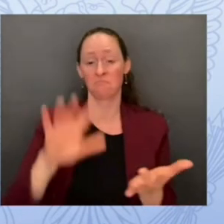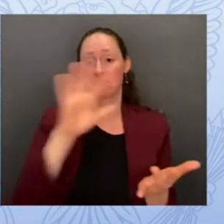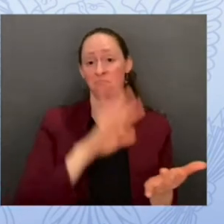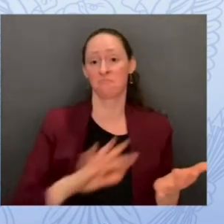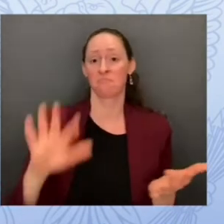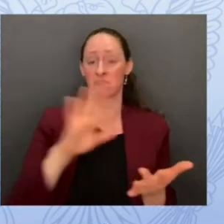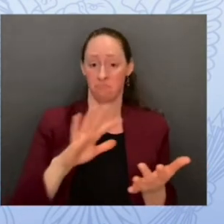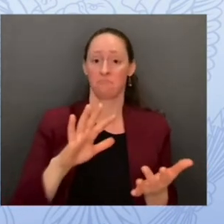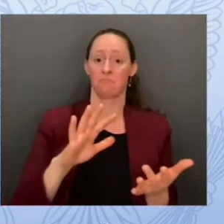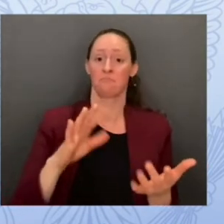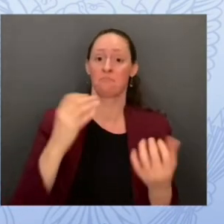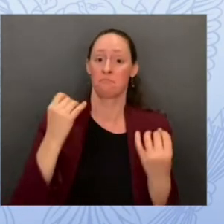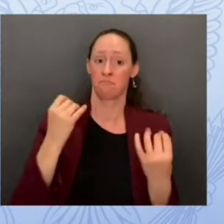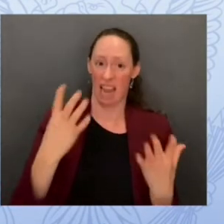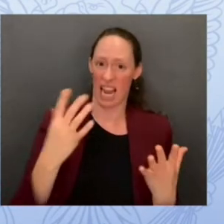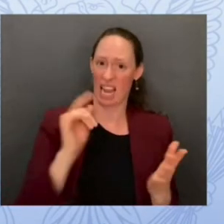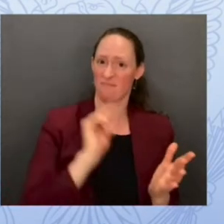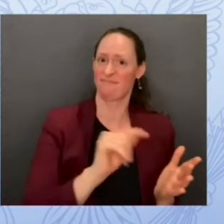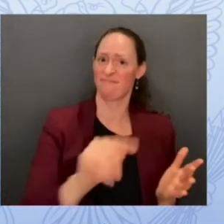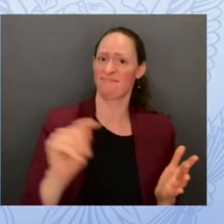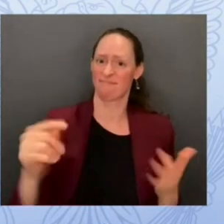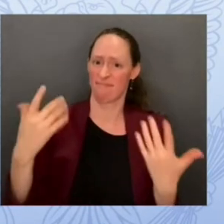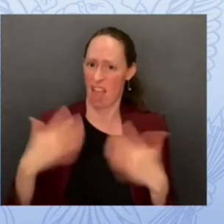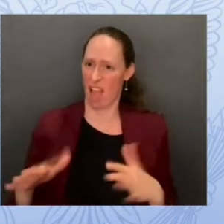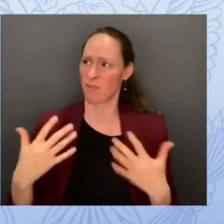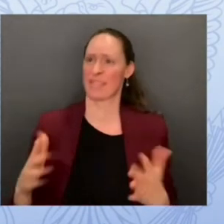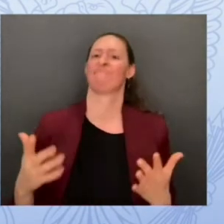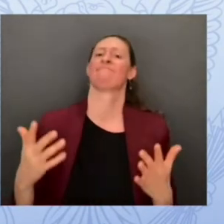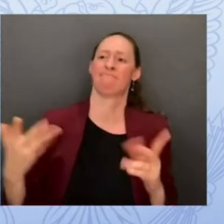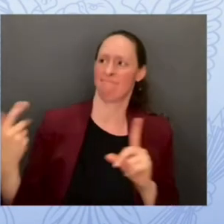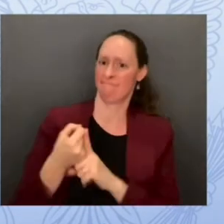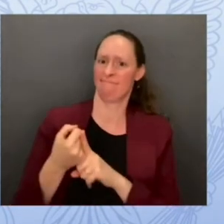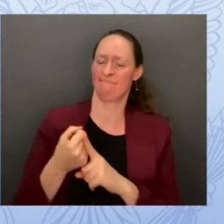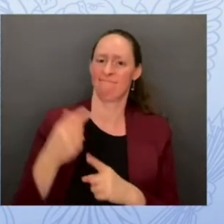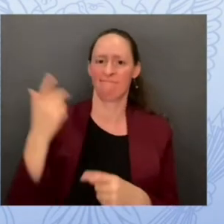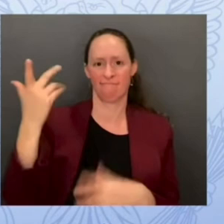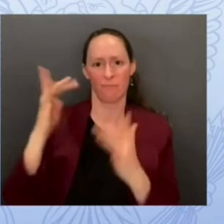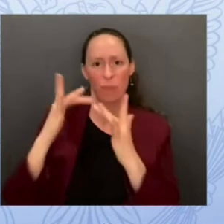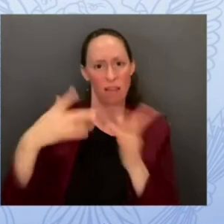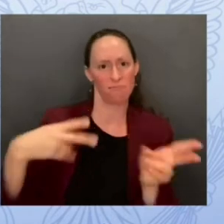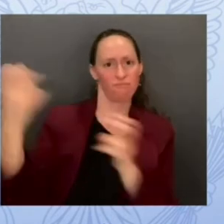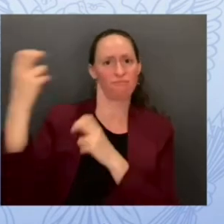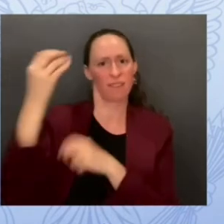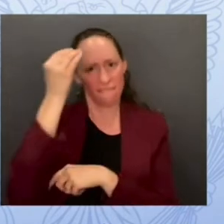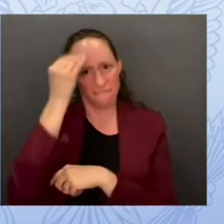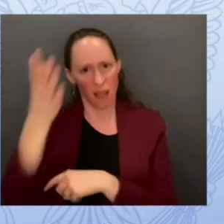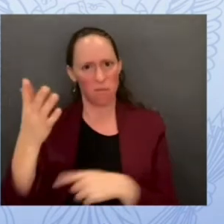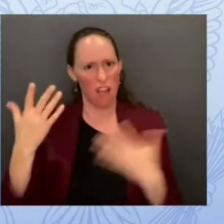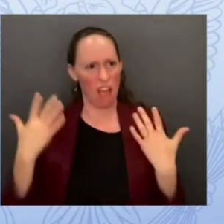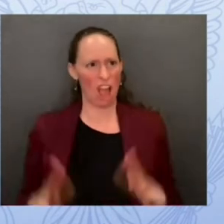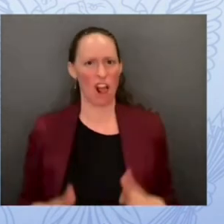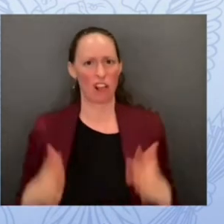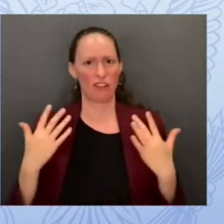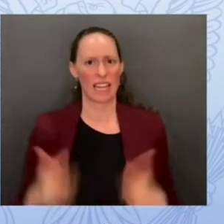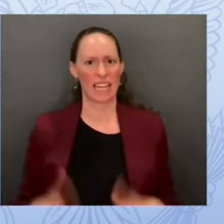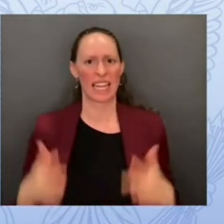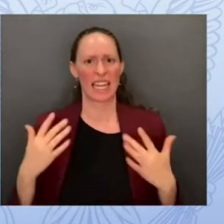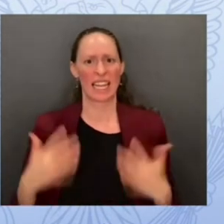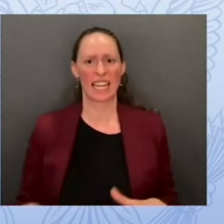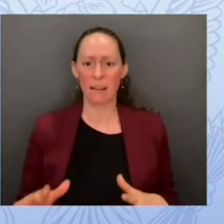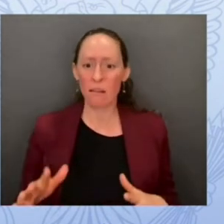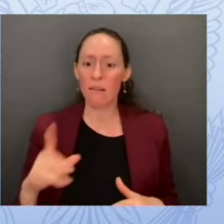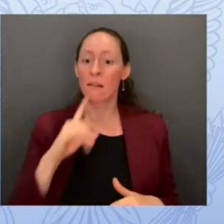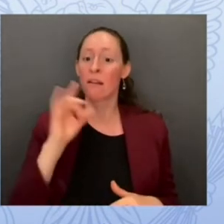threat you think about that ransomware attack and you think of the challenges that it presents to those k-12s those rising